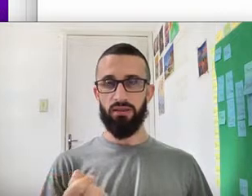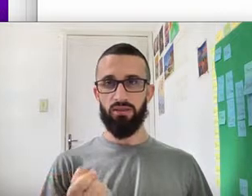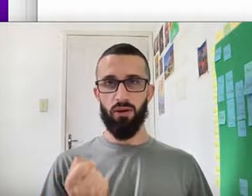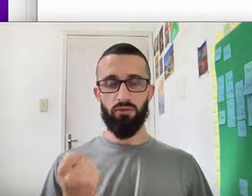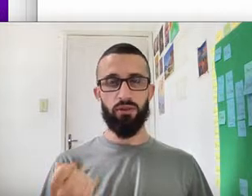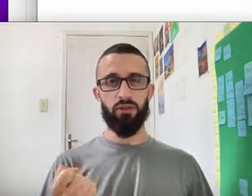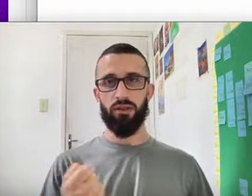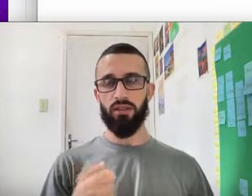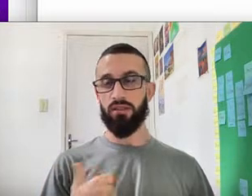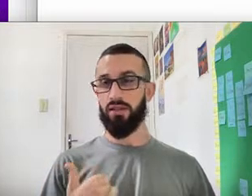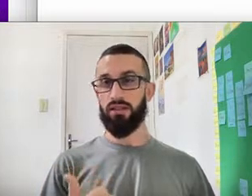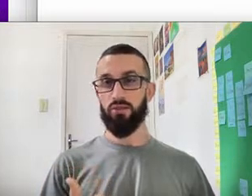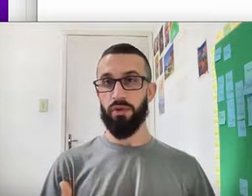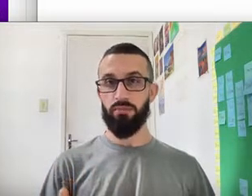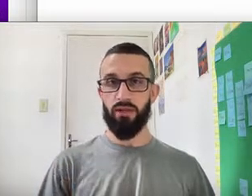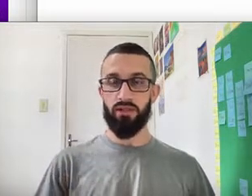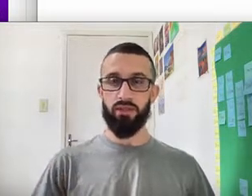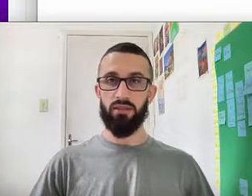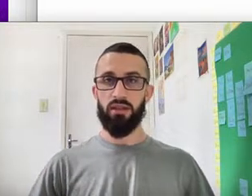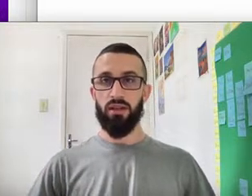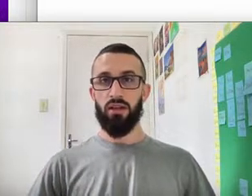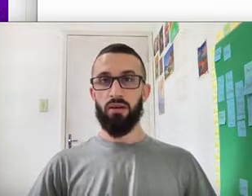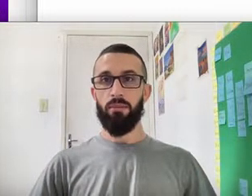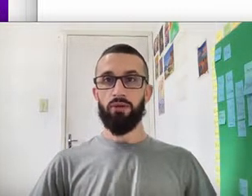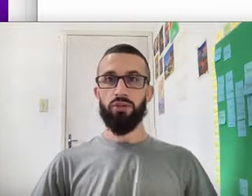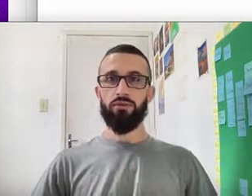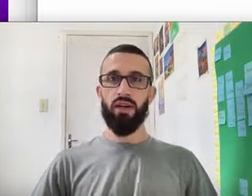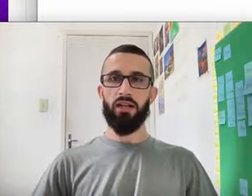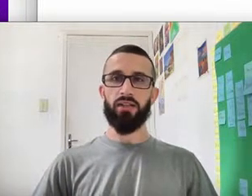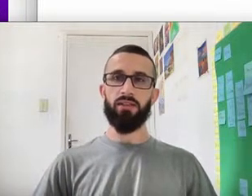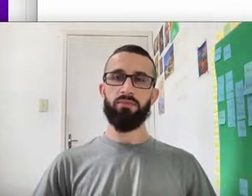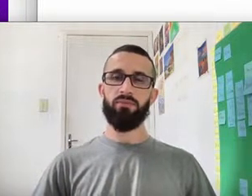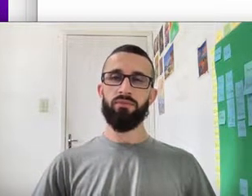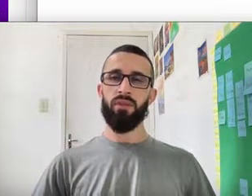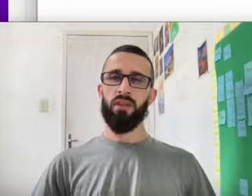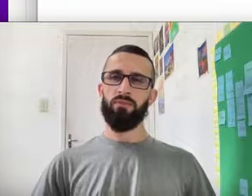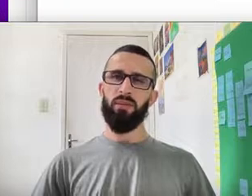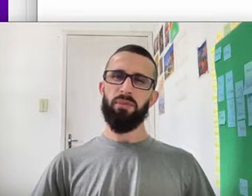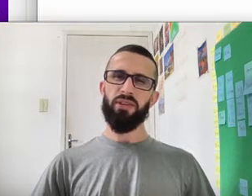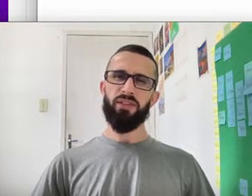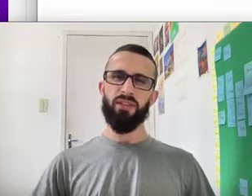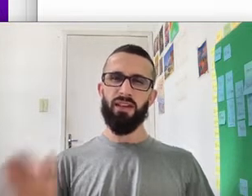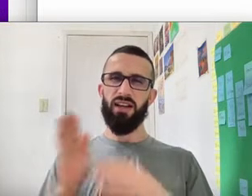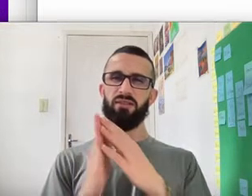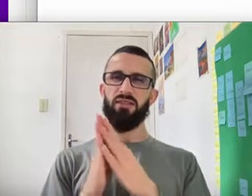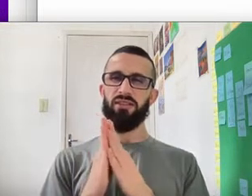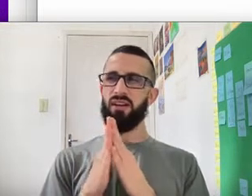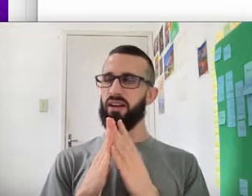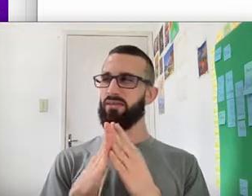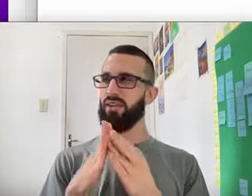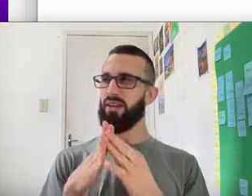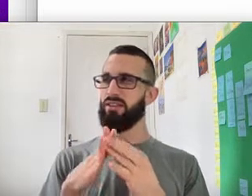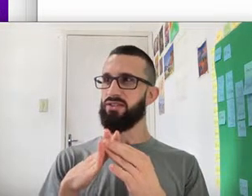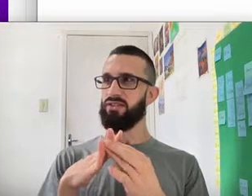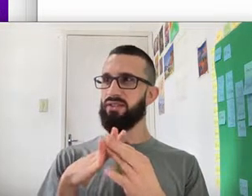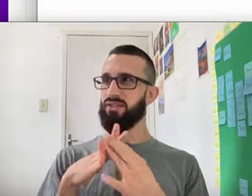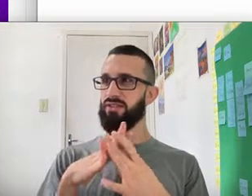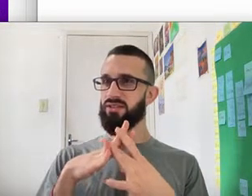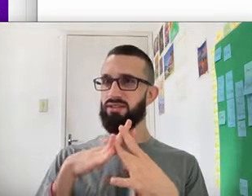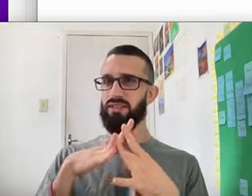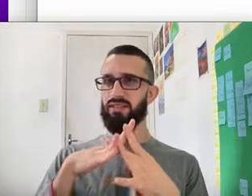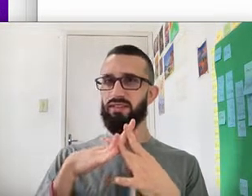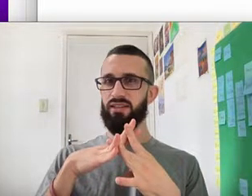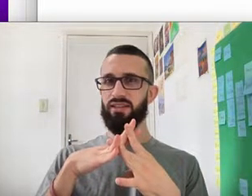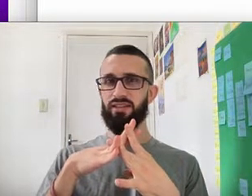And they do everything they can to not spend money Mão de vaca maybe because the cow does not have hands Or